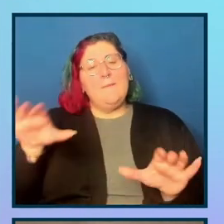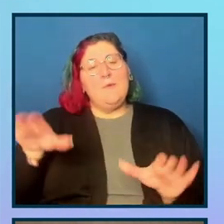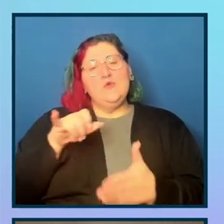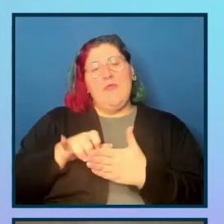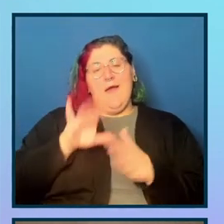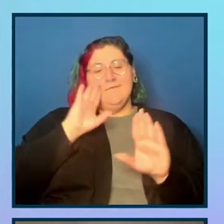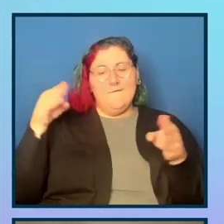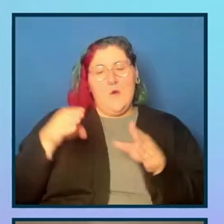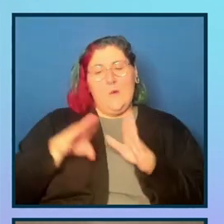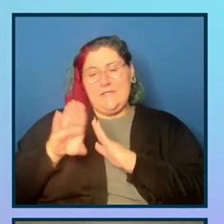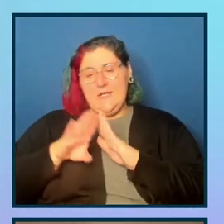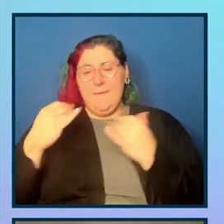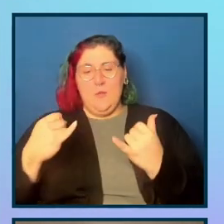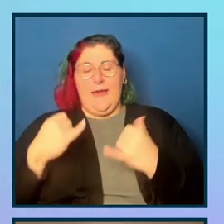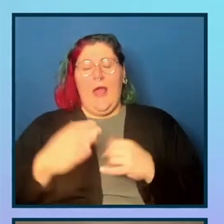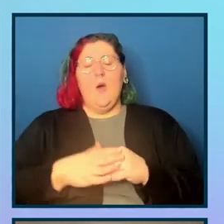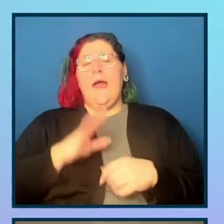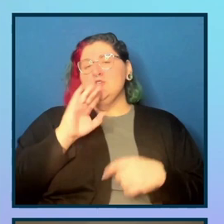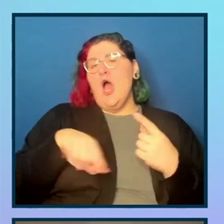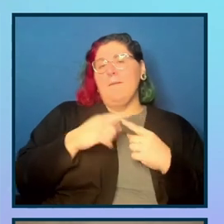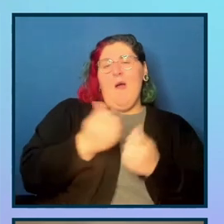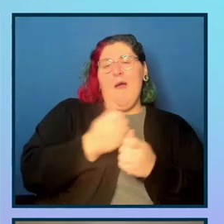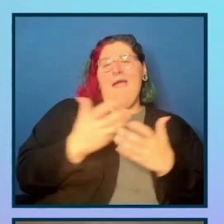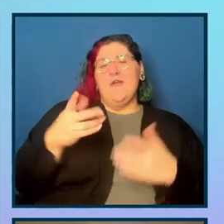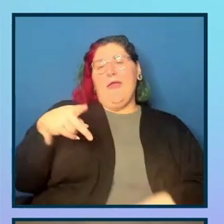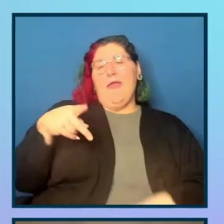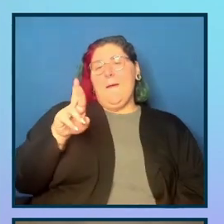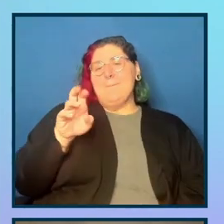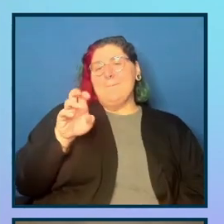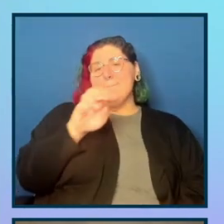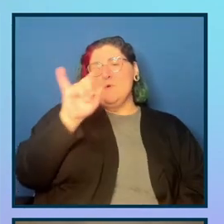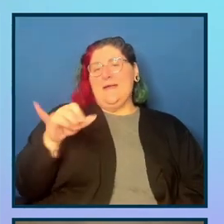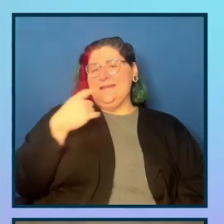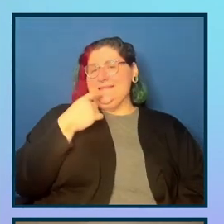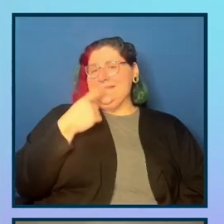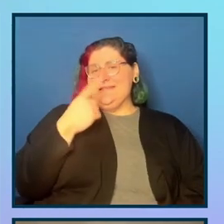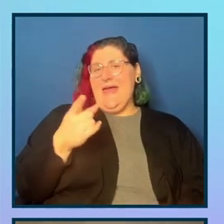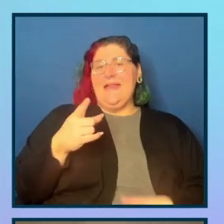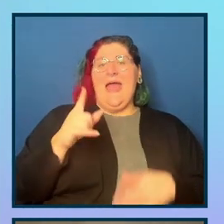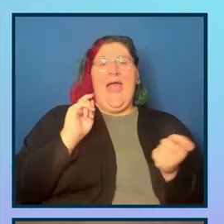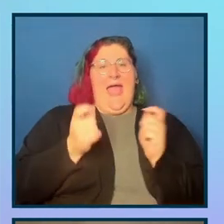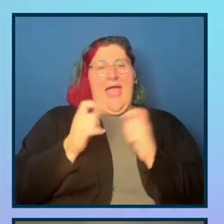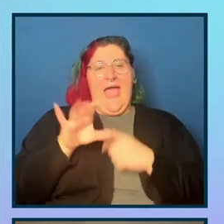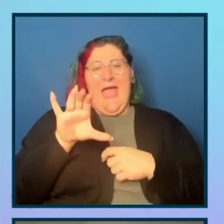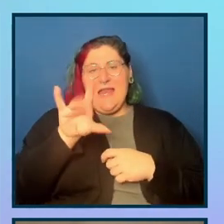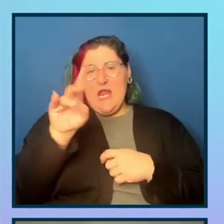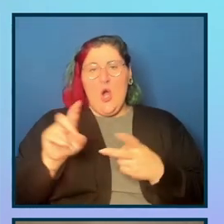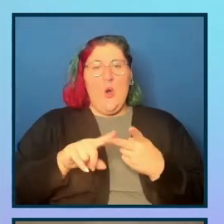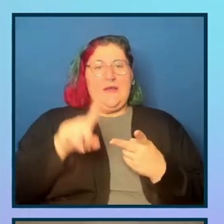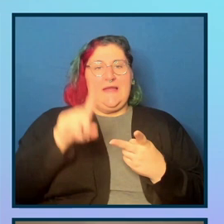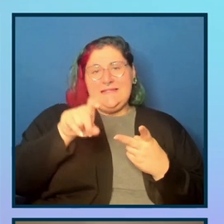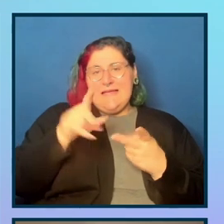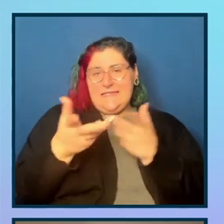individual portion that Preeti just covered. Again, that'll be editing code, testing interactively. We're going to write some unit tests.